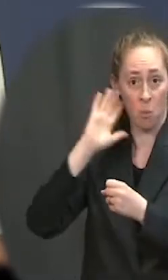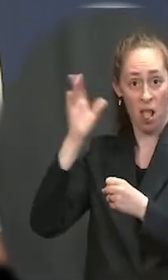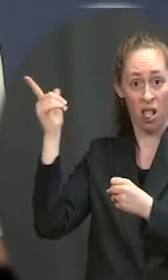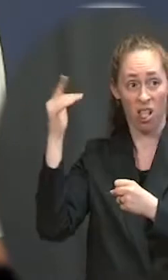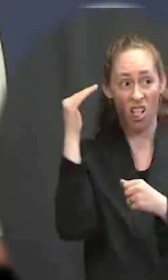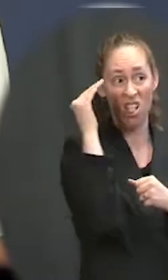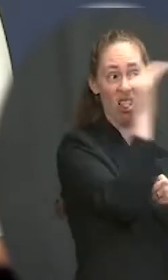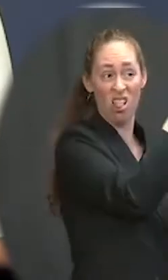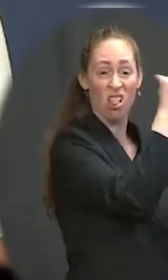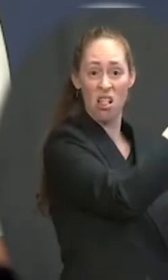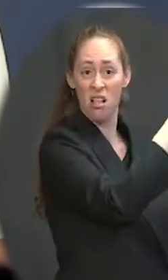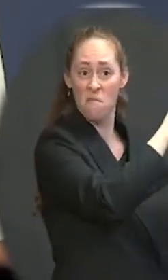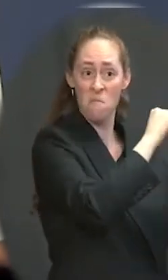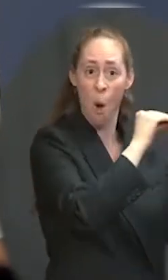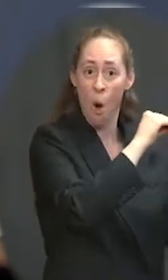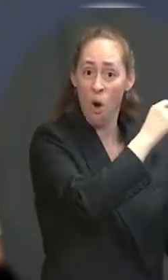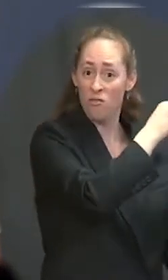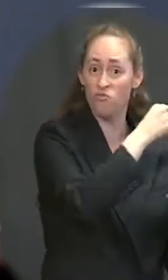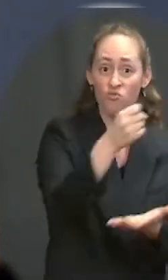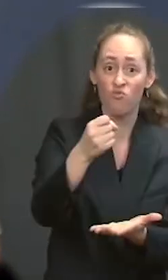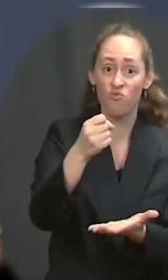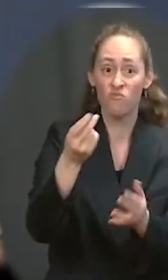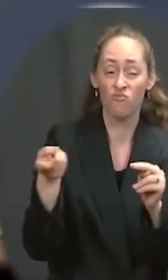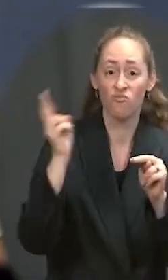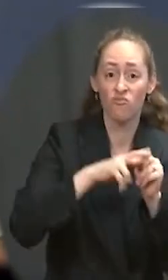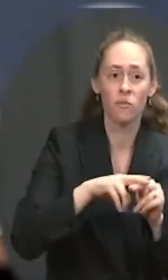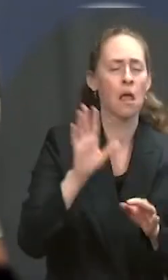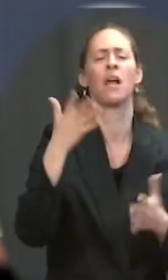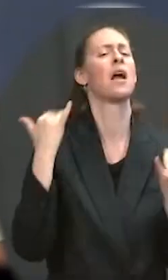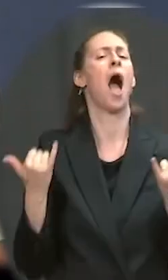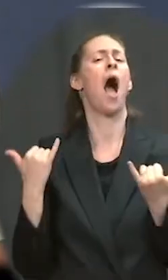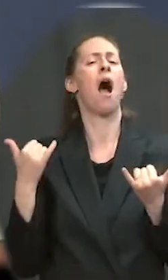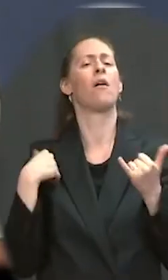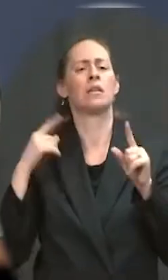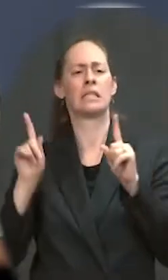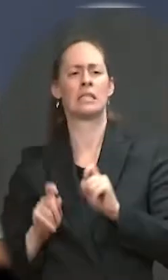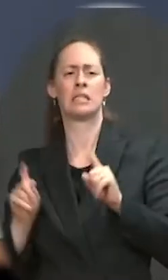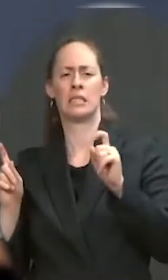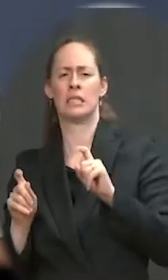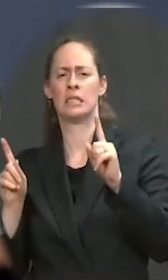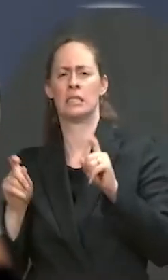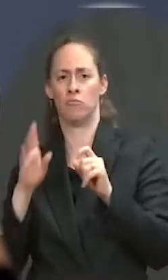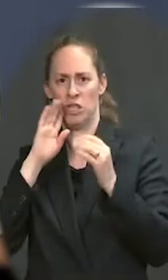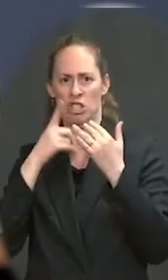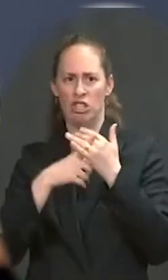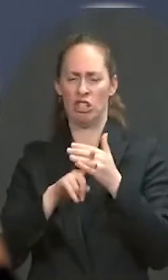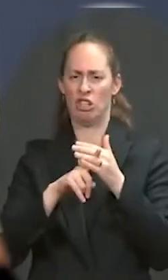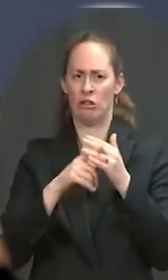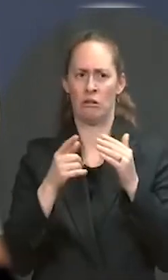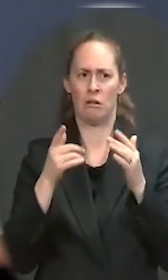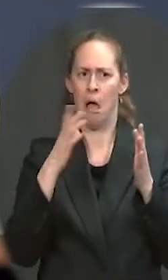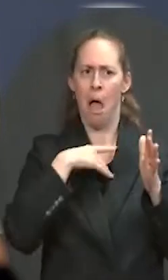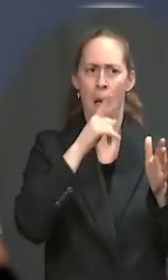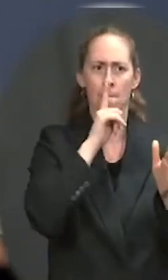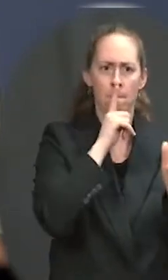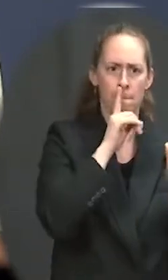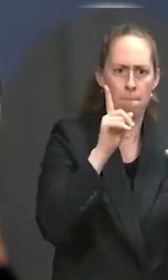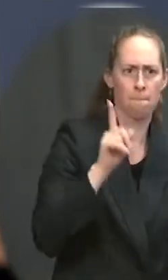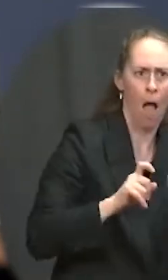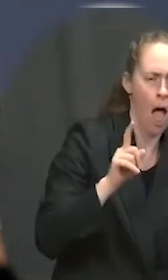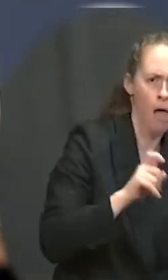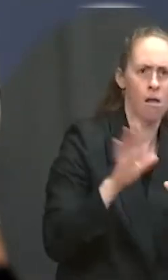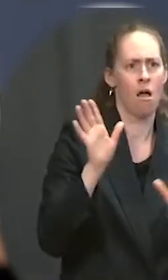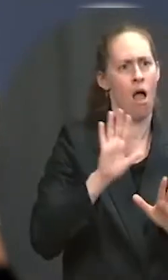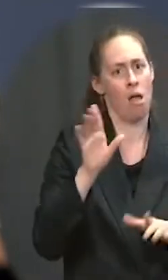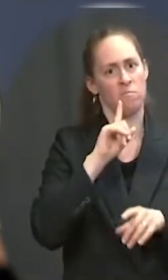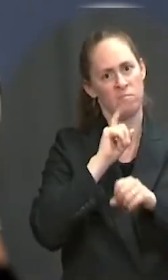awards as part of the pilot program will be funded Friday. this program? Not the pilot. The actual part of it, not the pilot. Those